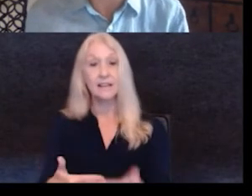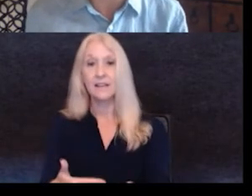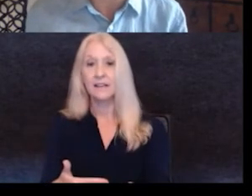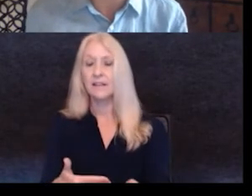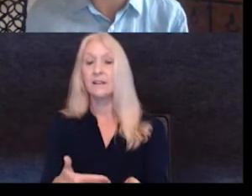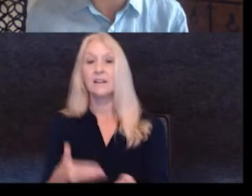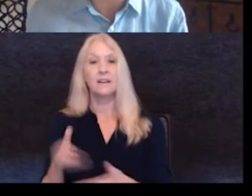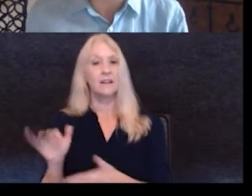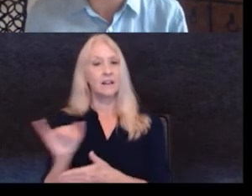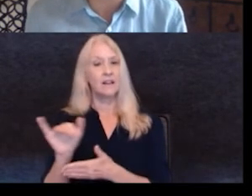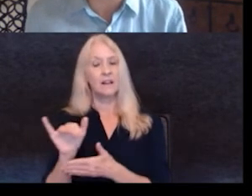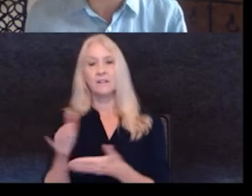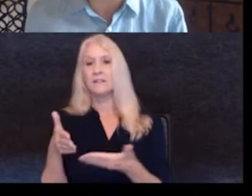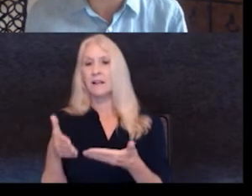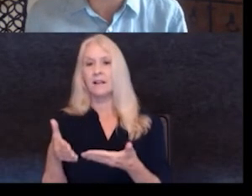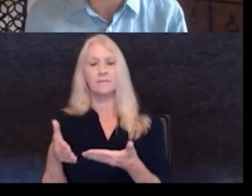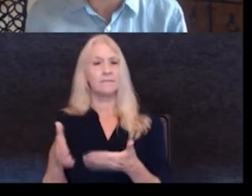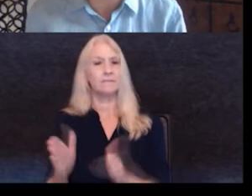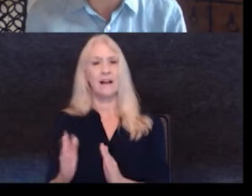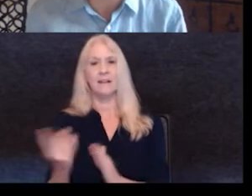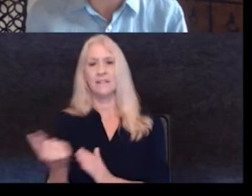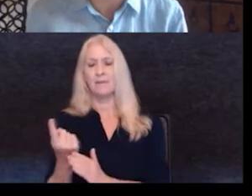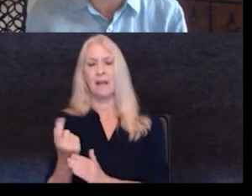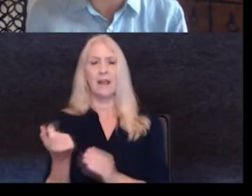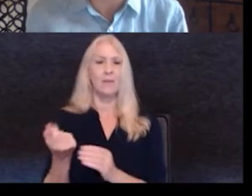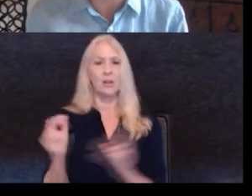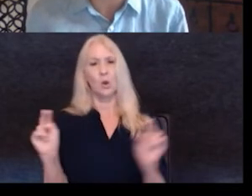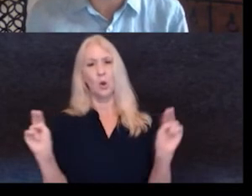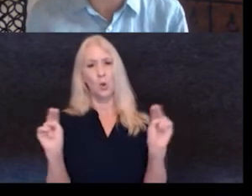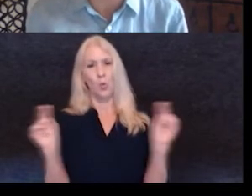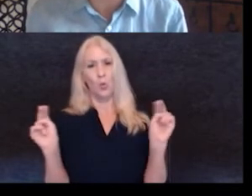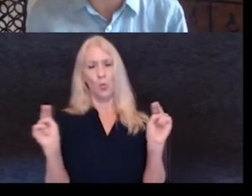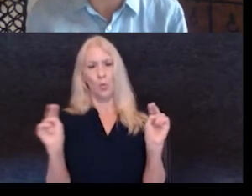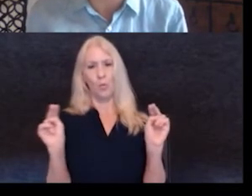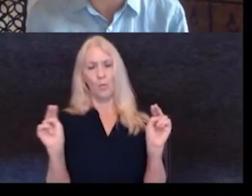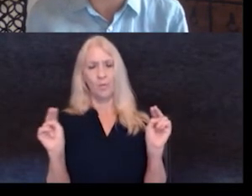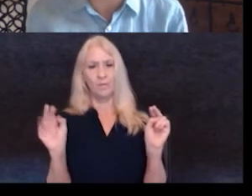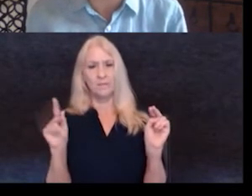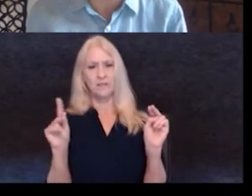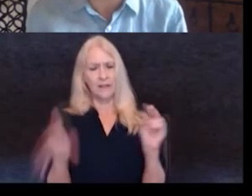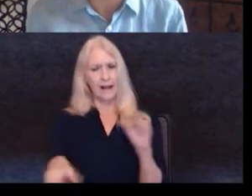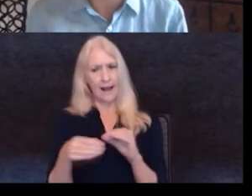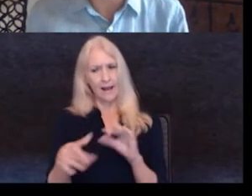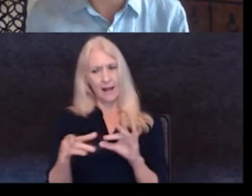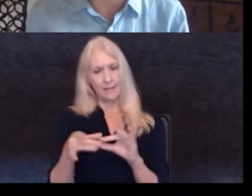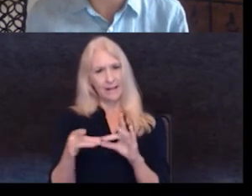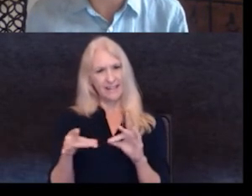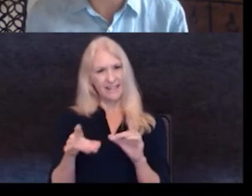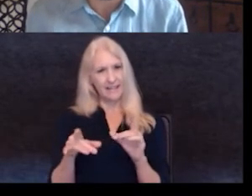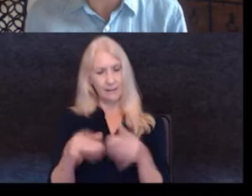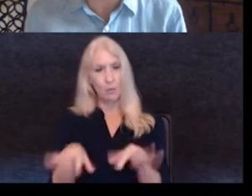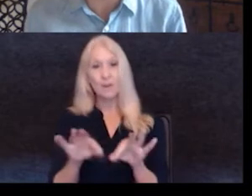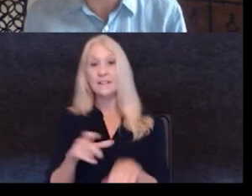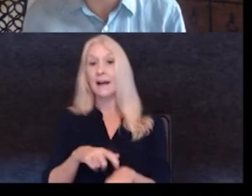and it also allows for somebody to be almost a little bit neutral so they can weigh in at critical moments. You know, you have that, um,